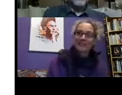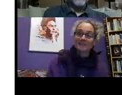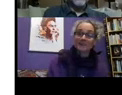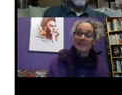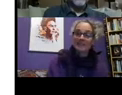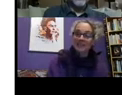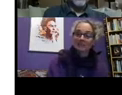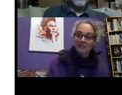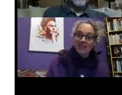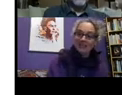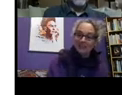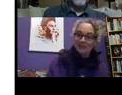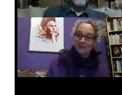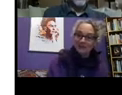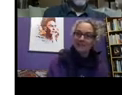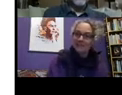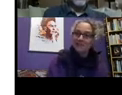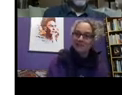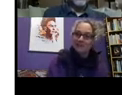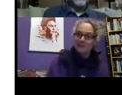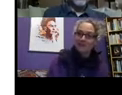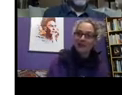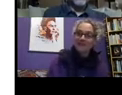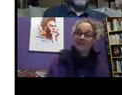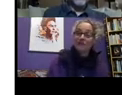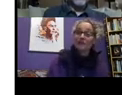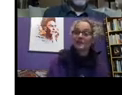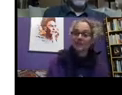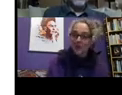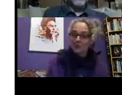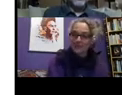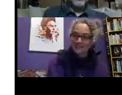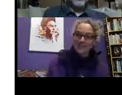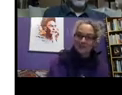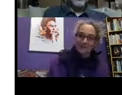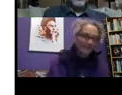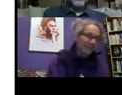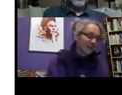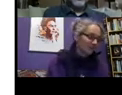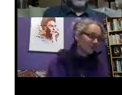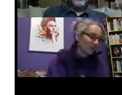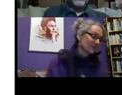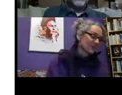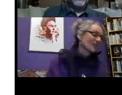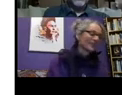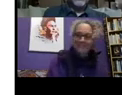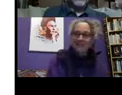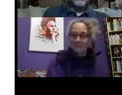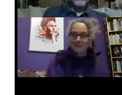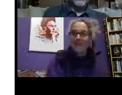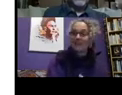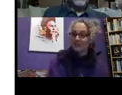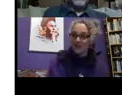if you make just being disabled hellish enough, disabled people will somehow choose to not be disabled and just go and be non